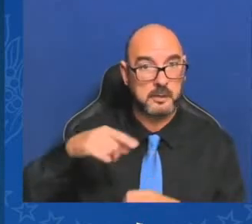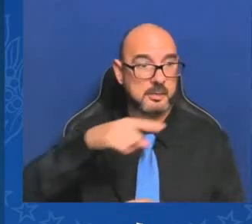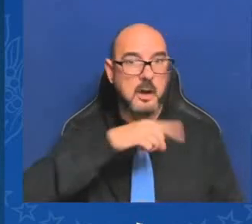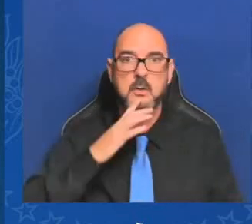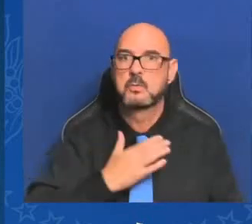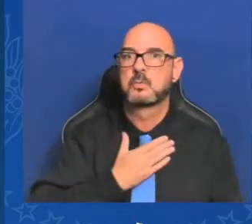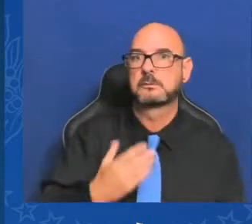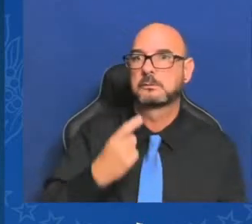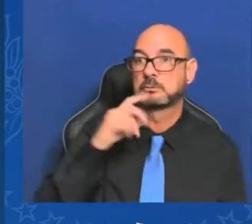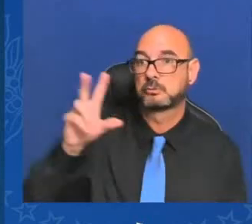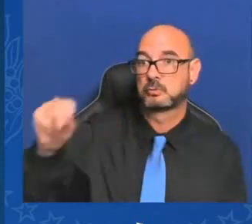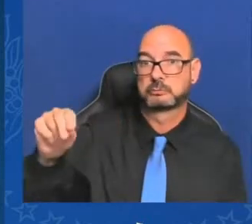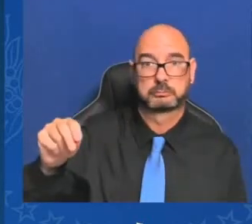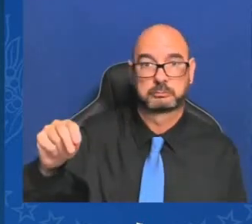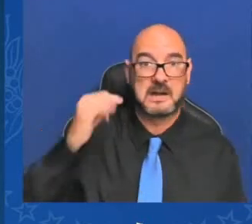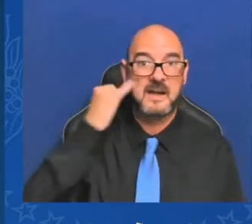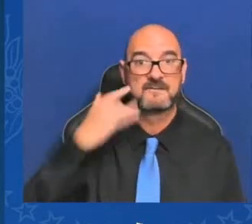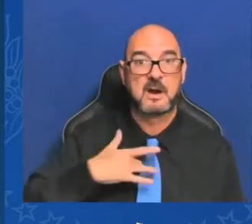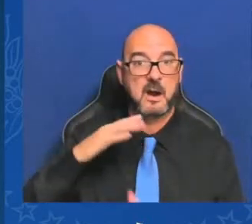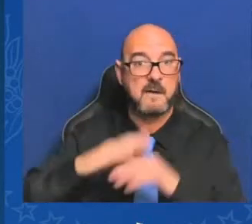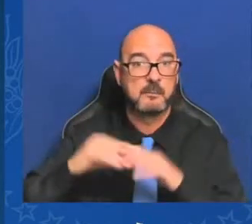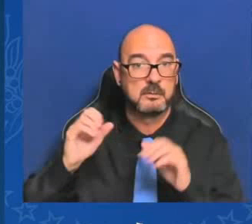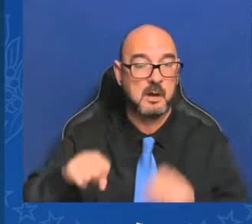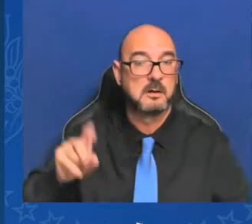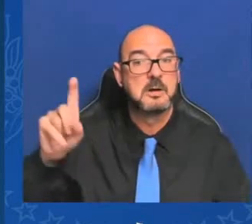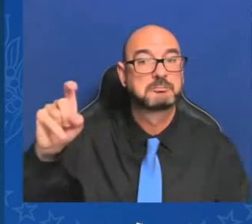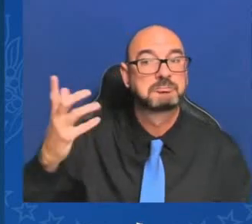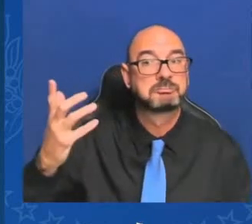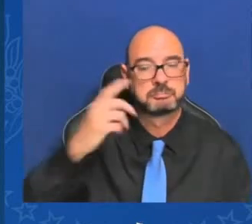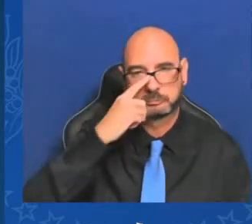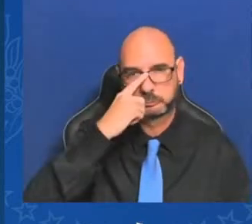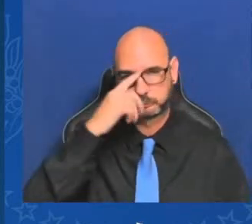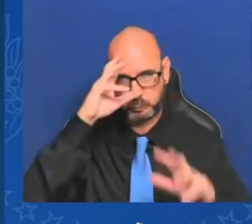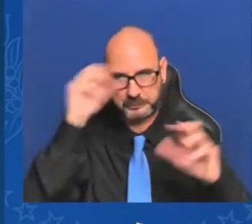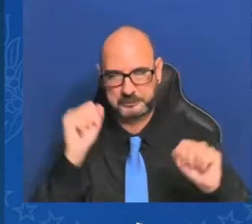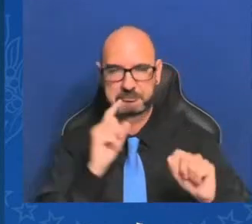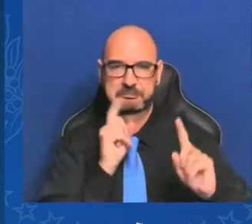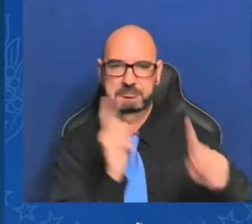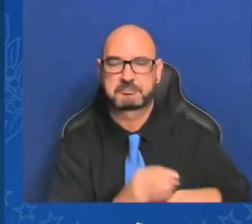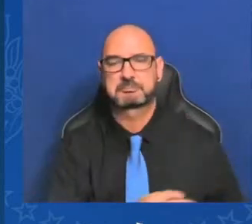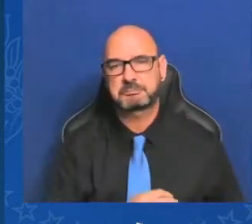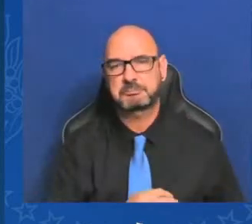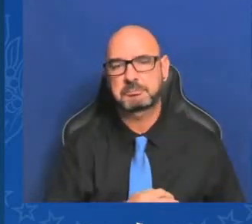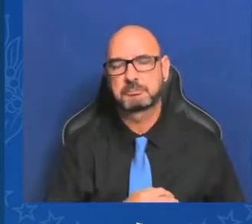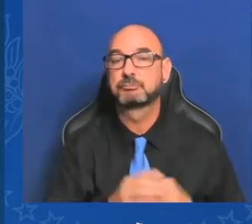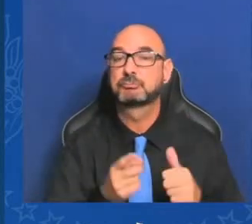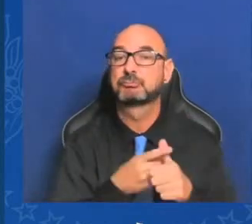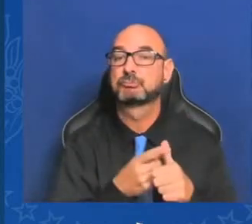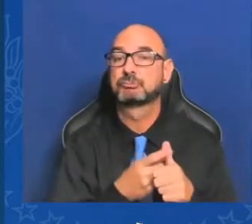overwhelming support. I won, I forget how many votes I won in the primary. It's overwhelming.